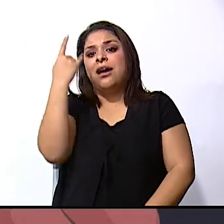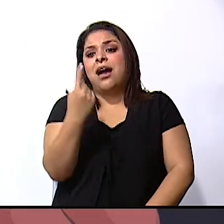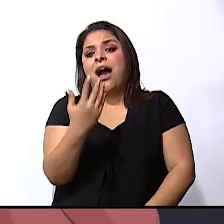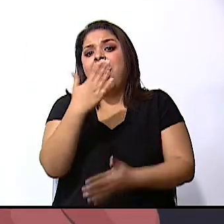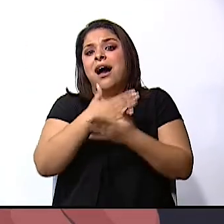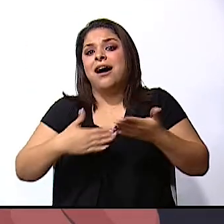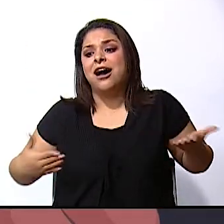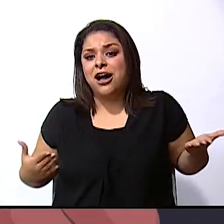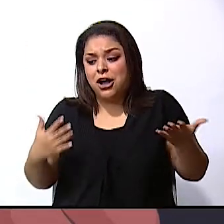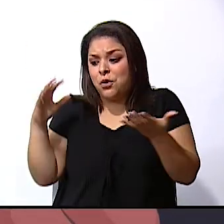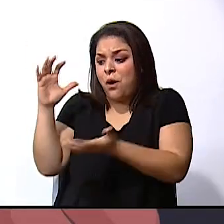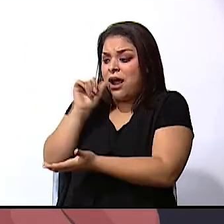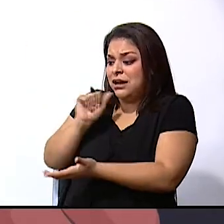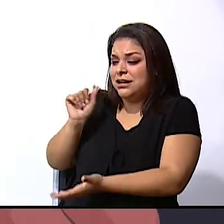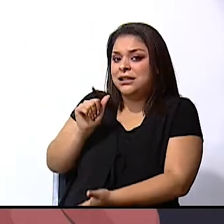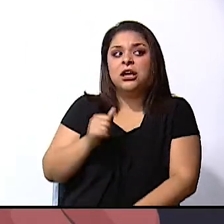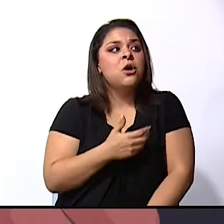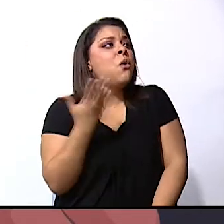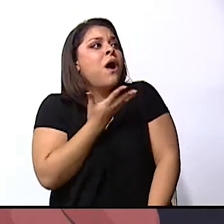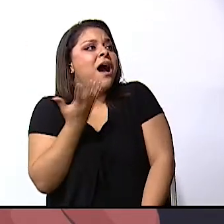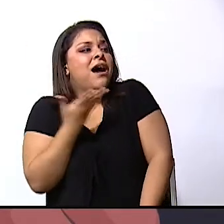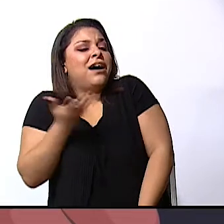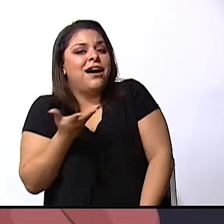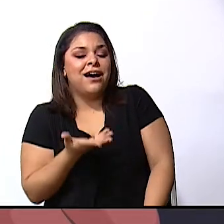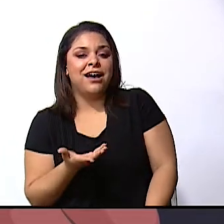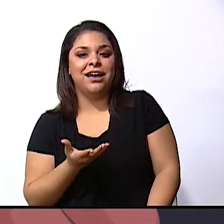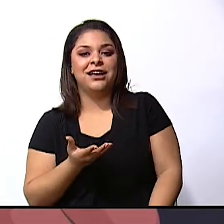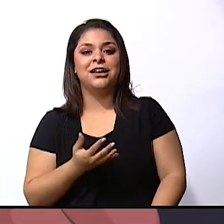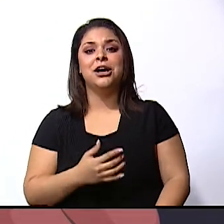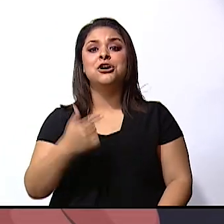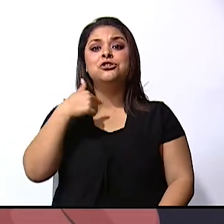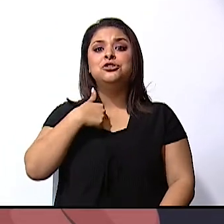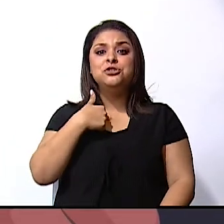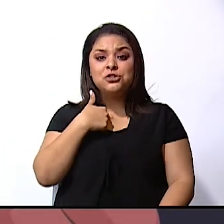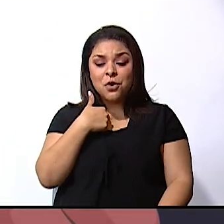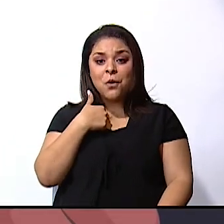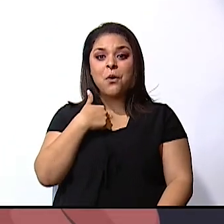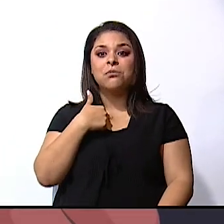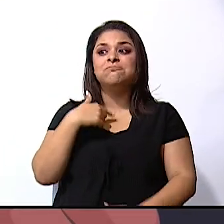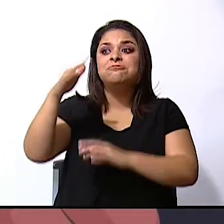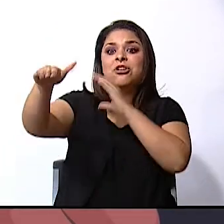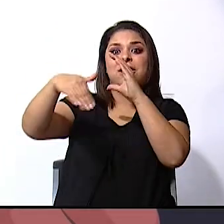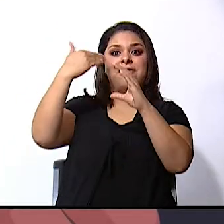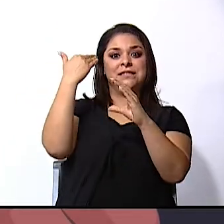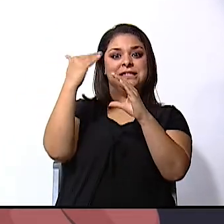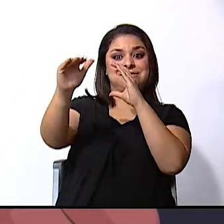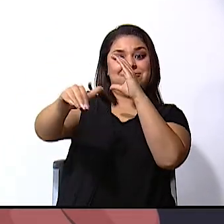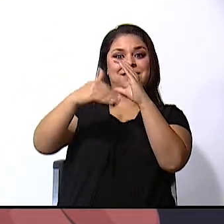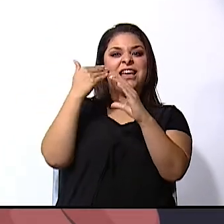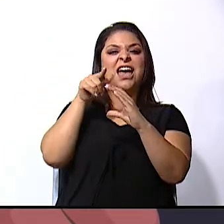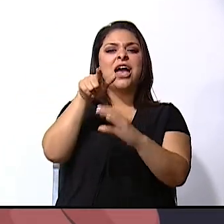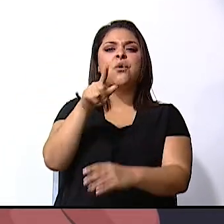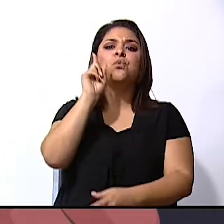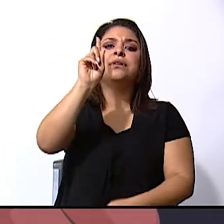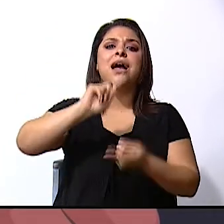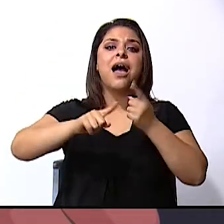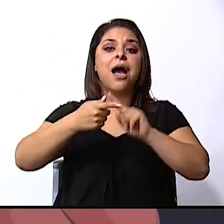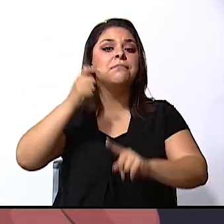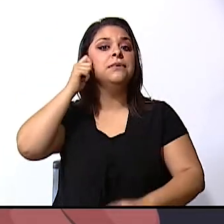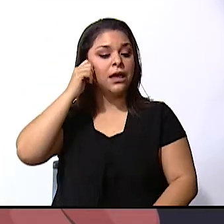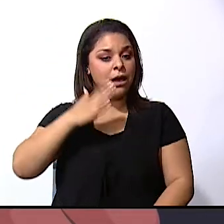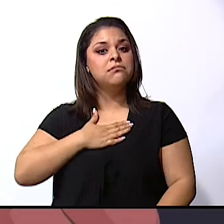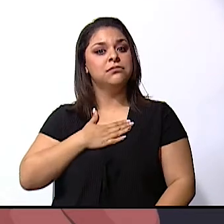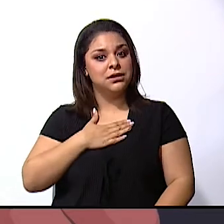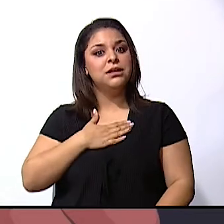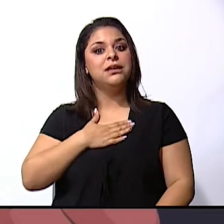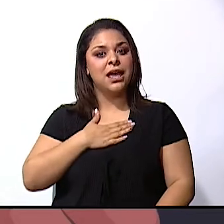Arlene. What is it? What is it? I just received an email from a friend, from my friend,